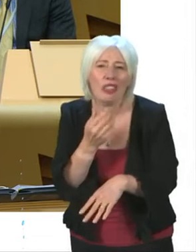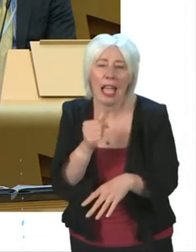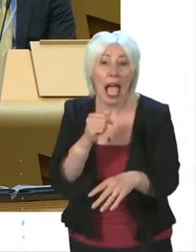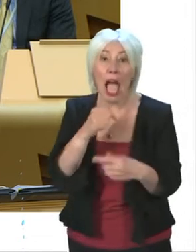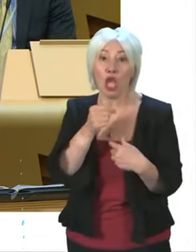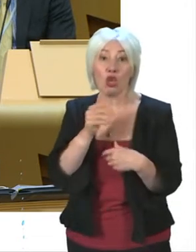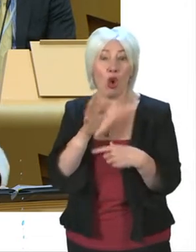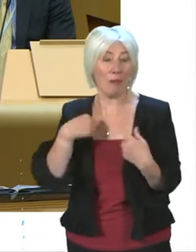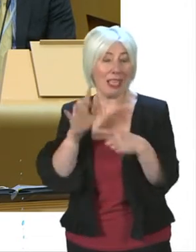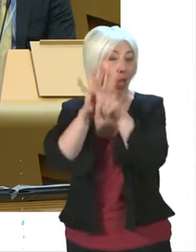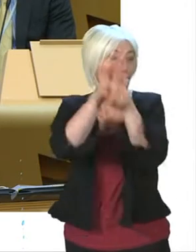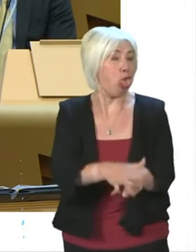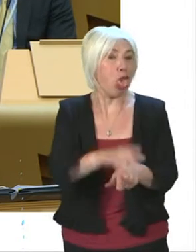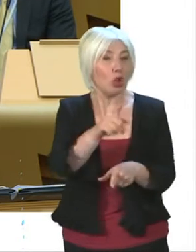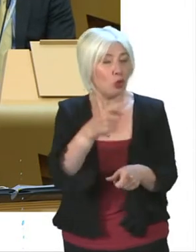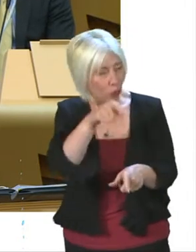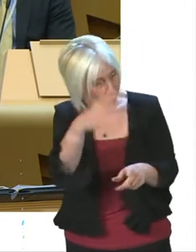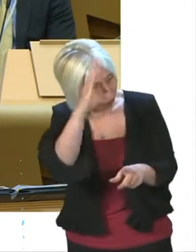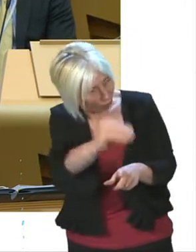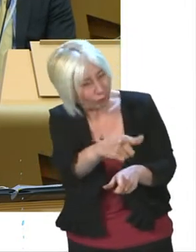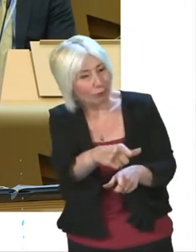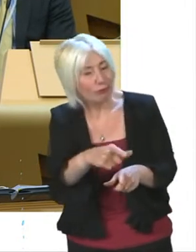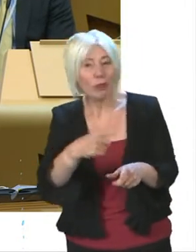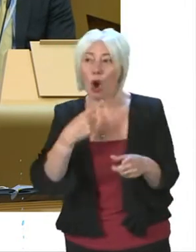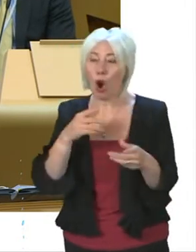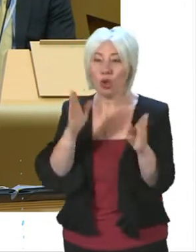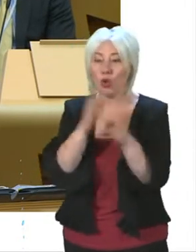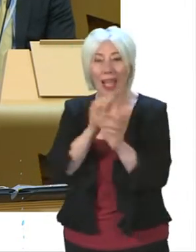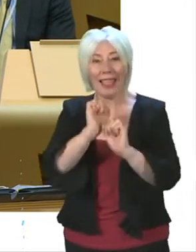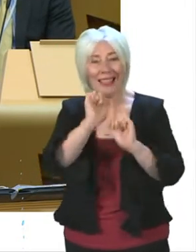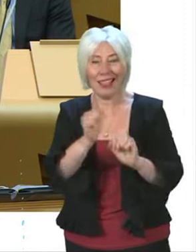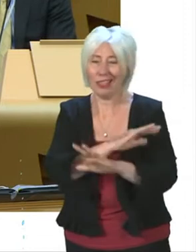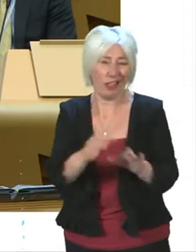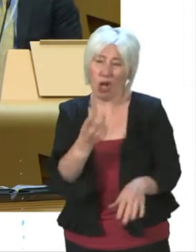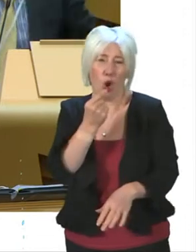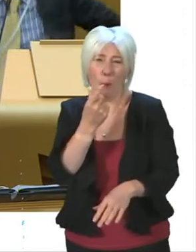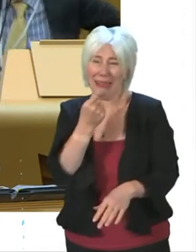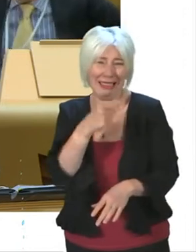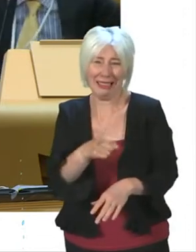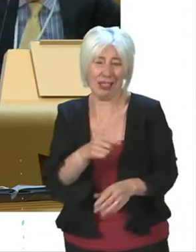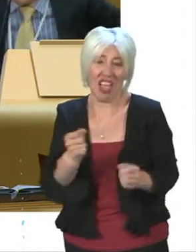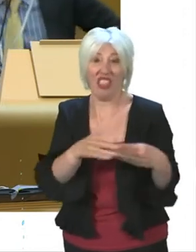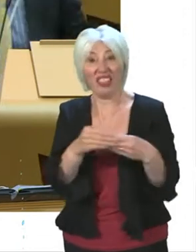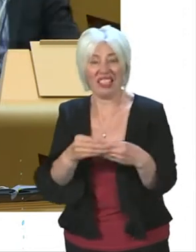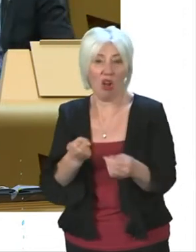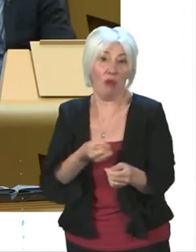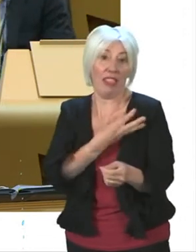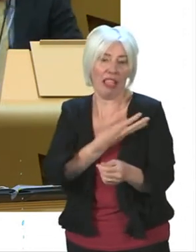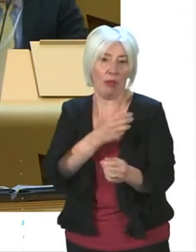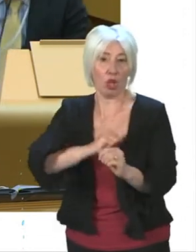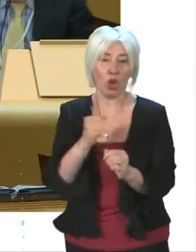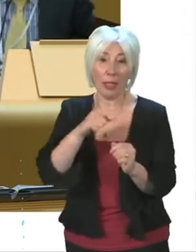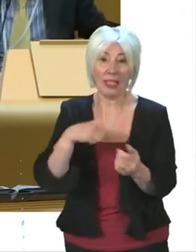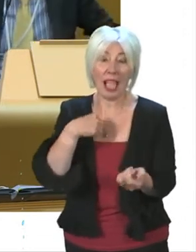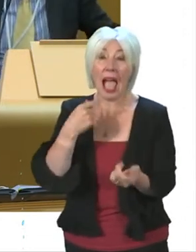to point that out. It's not my job to hide the incompetence of the leader of the Scottish Labour Party. It's my job to put facts in